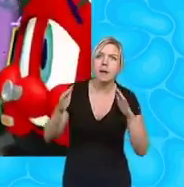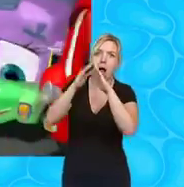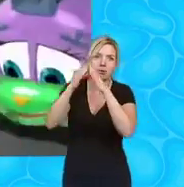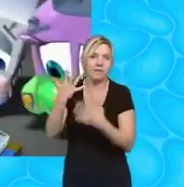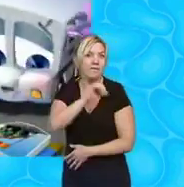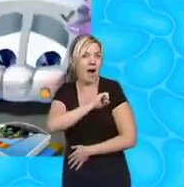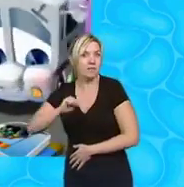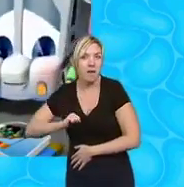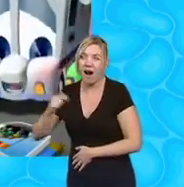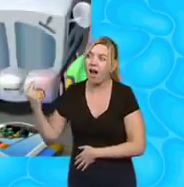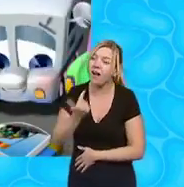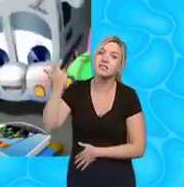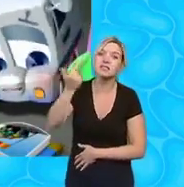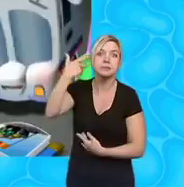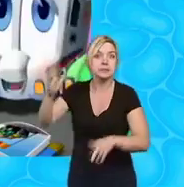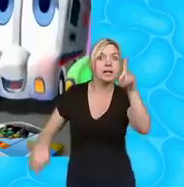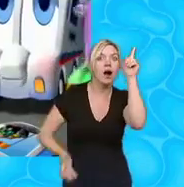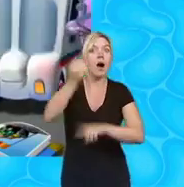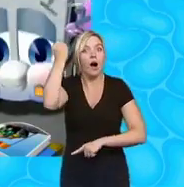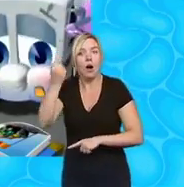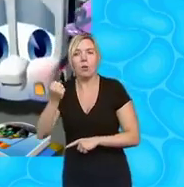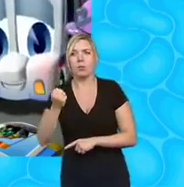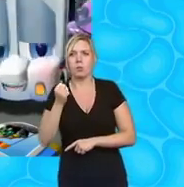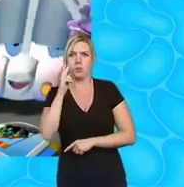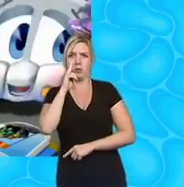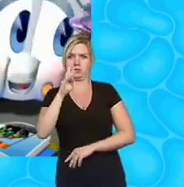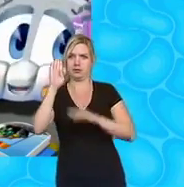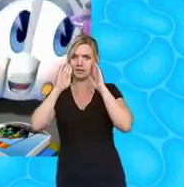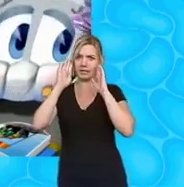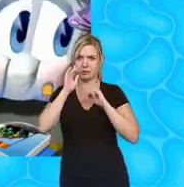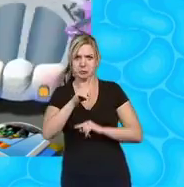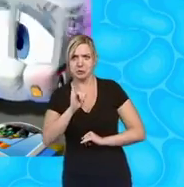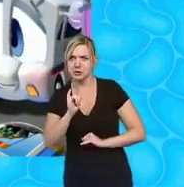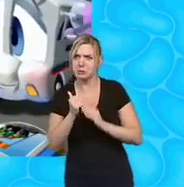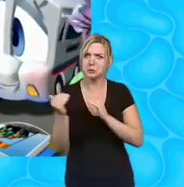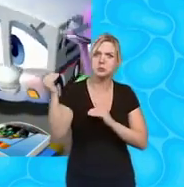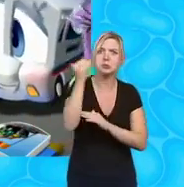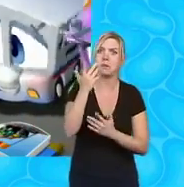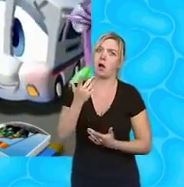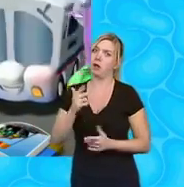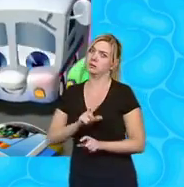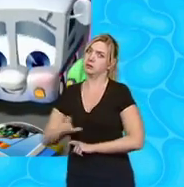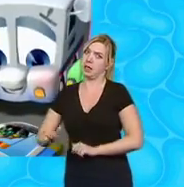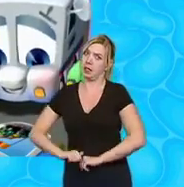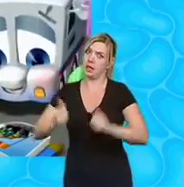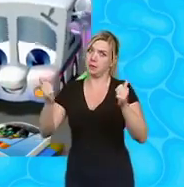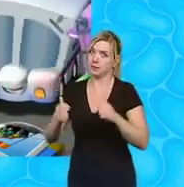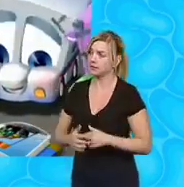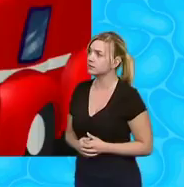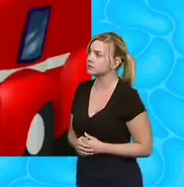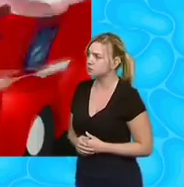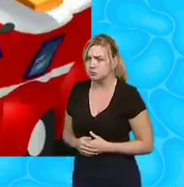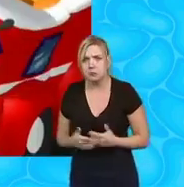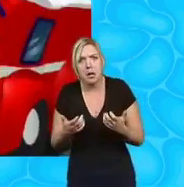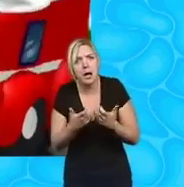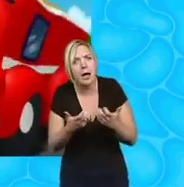oh it looks a bit dangerous being that high up but still very impressive I'll say how did he do it